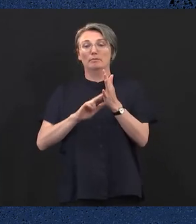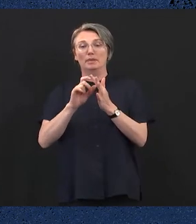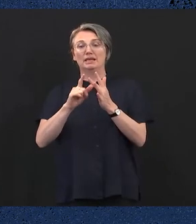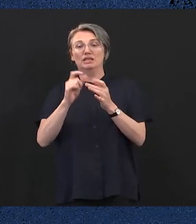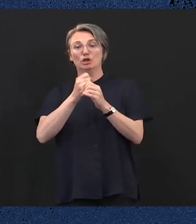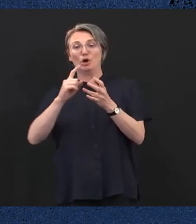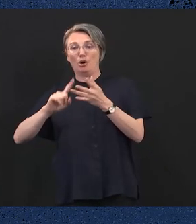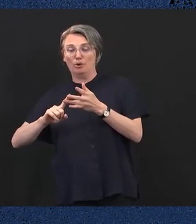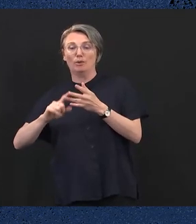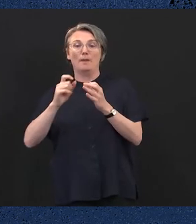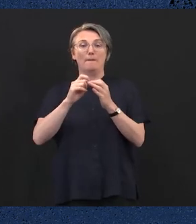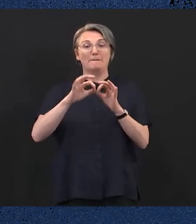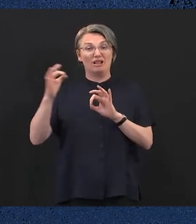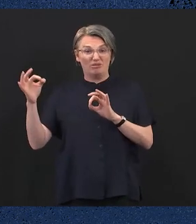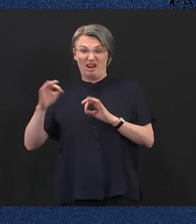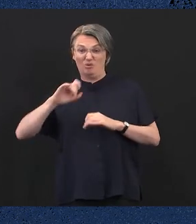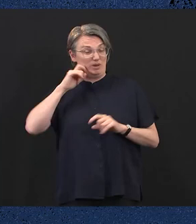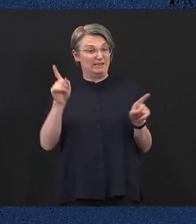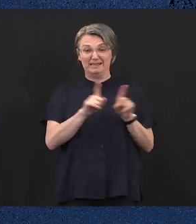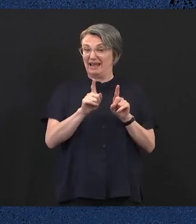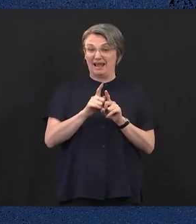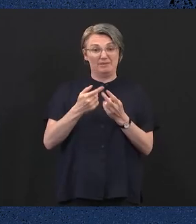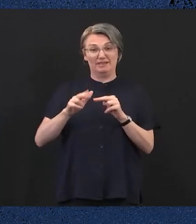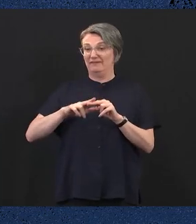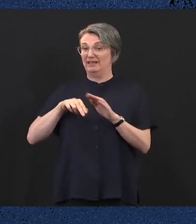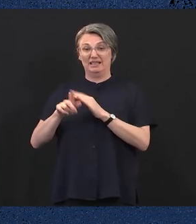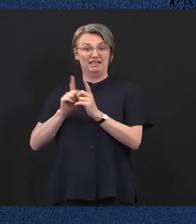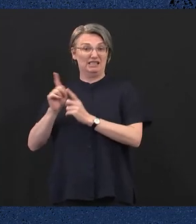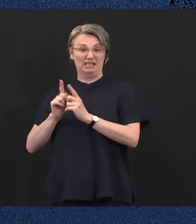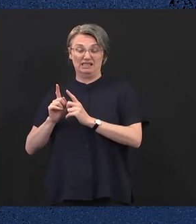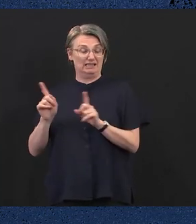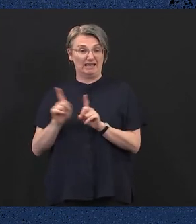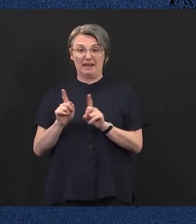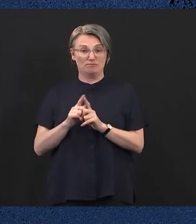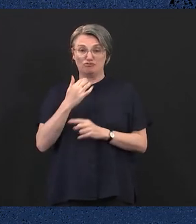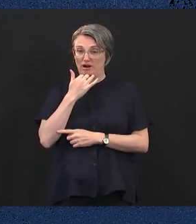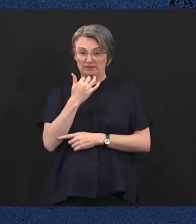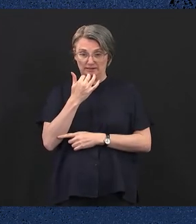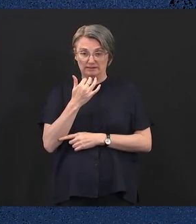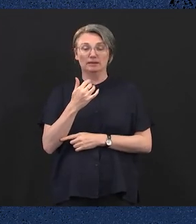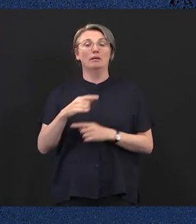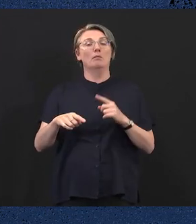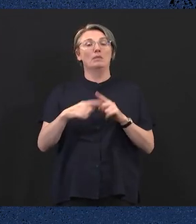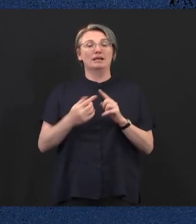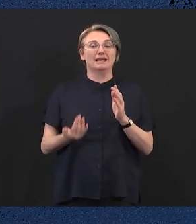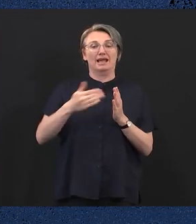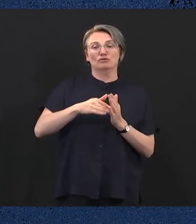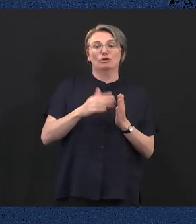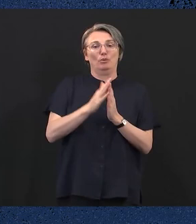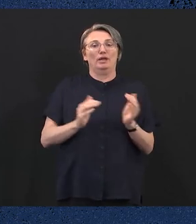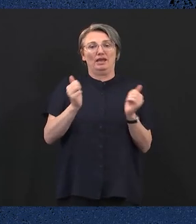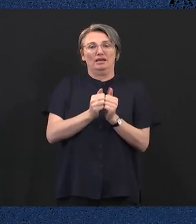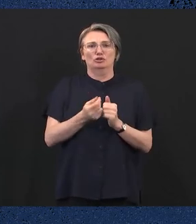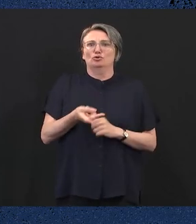to the daily metro rate. The government will also add almost 200 weekend services on regional lines around